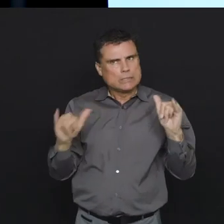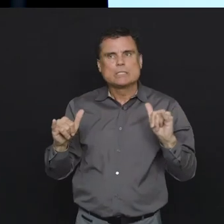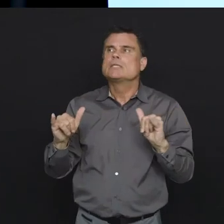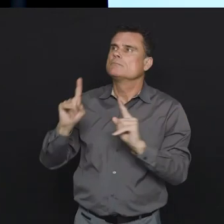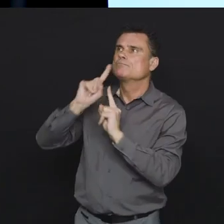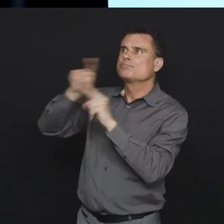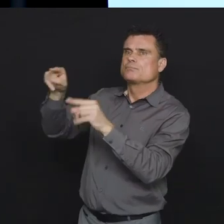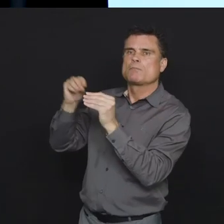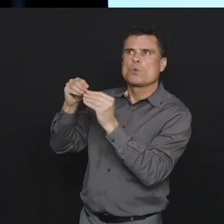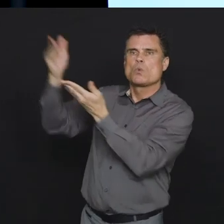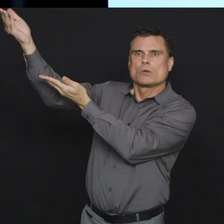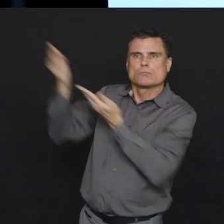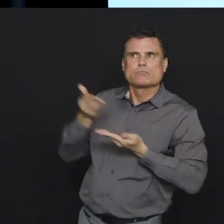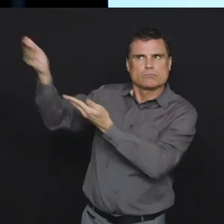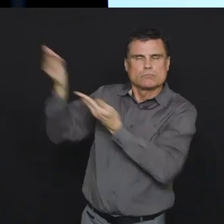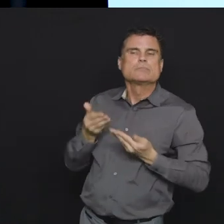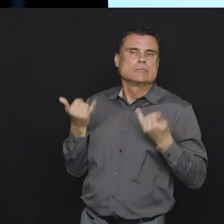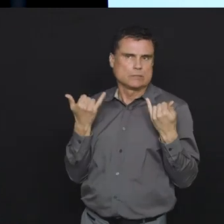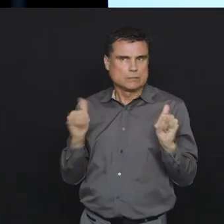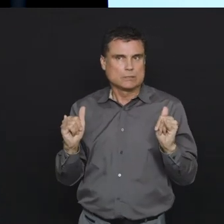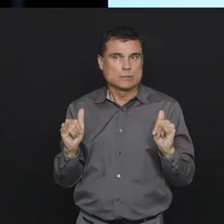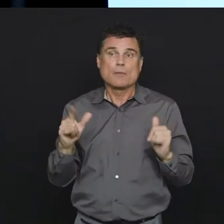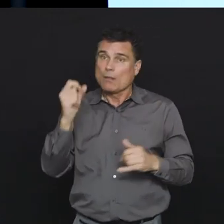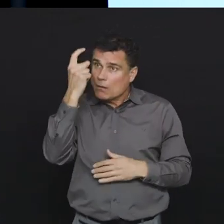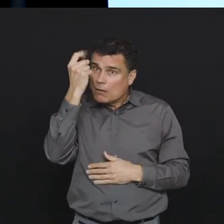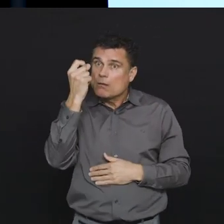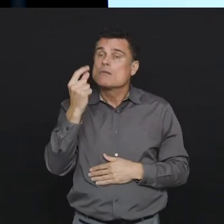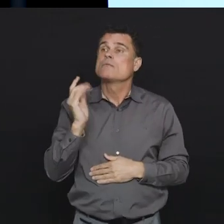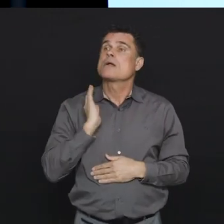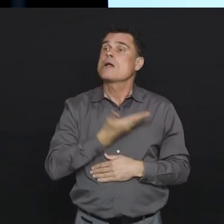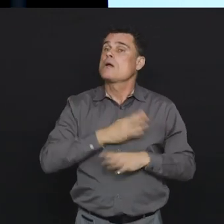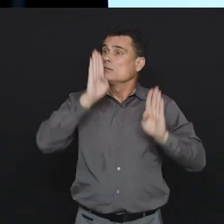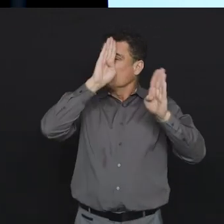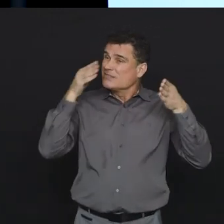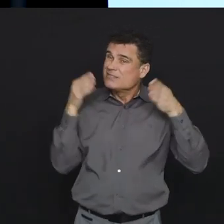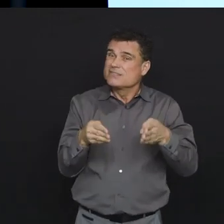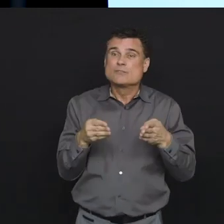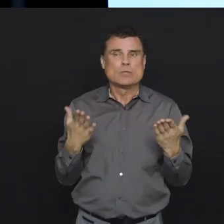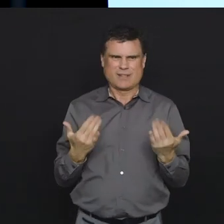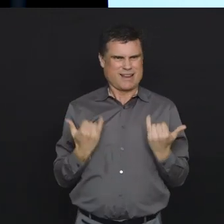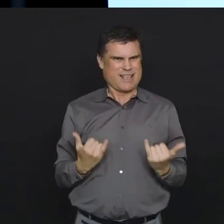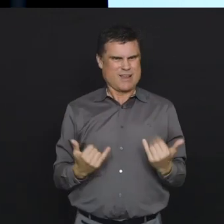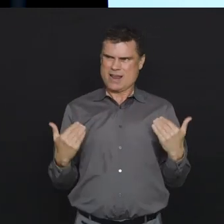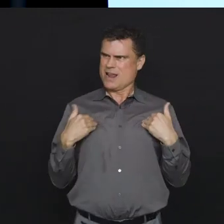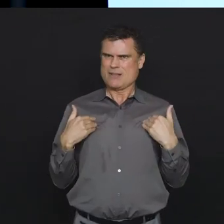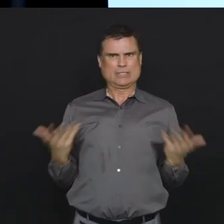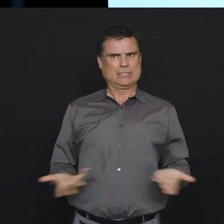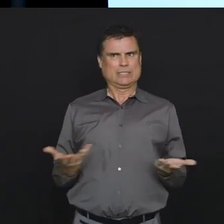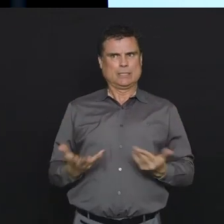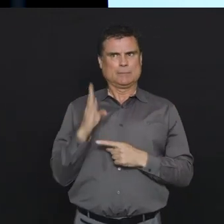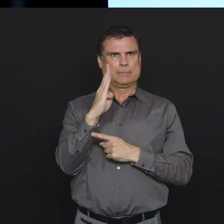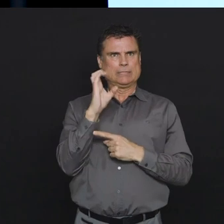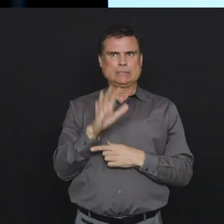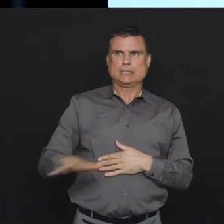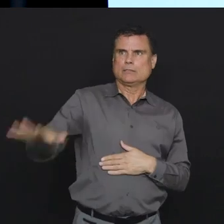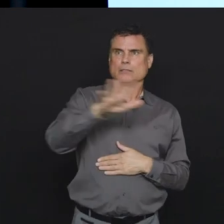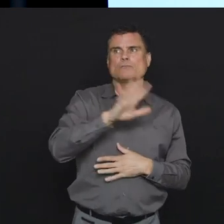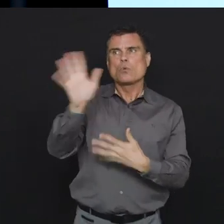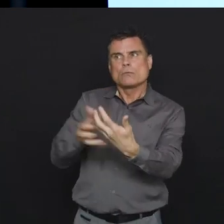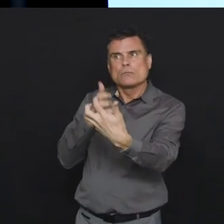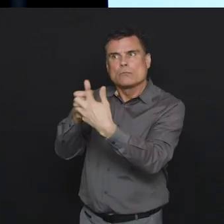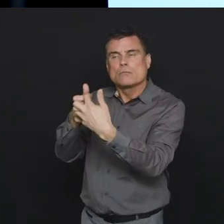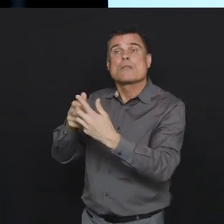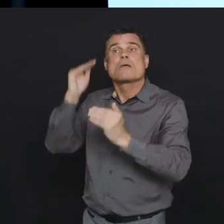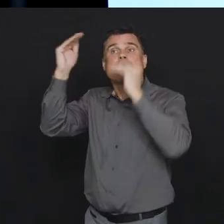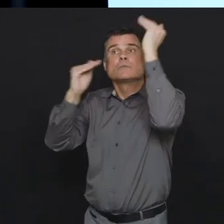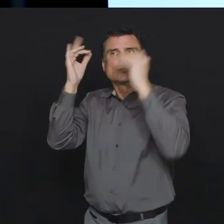used, for example, for transport, and we're certainly going to need those ventilators. But the focus here is on our current inventory of critical